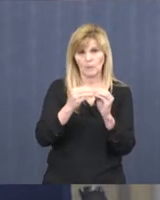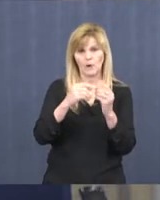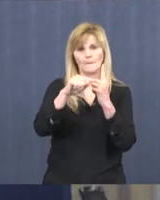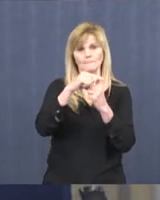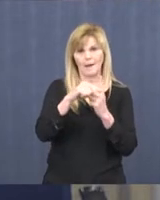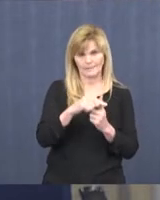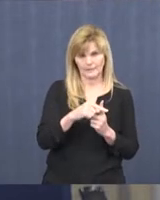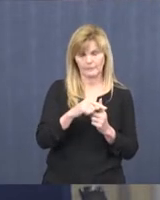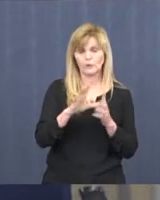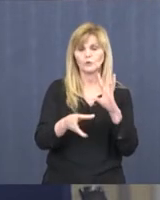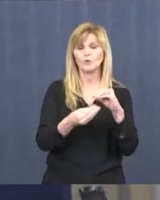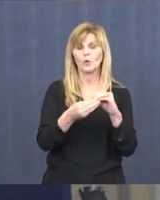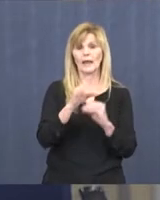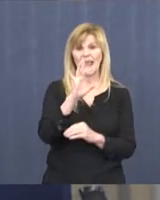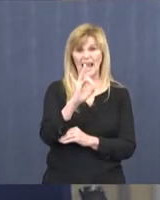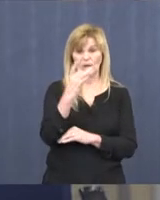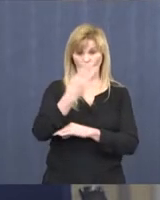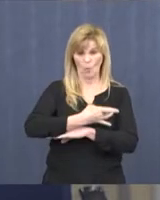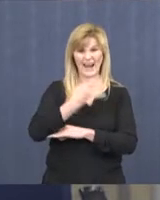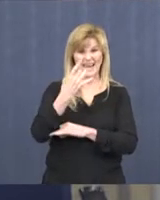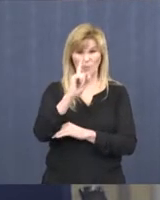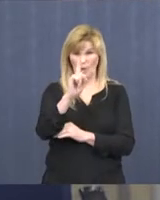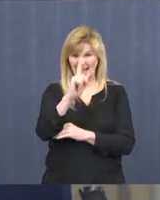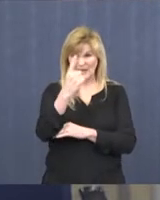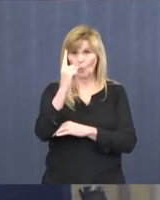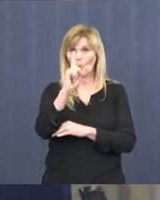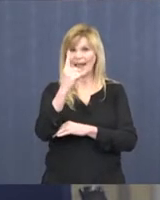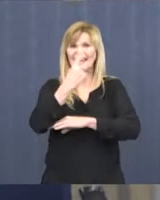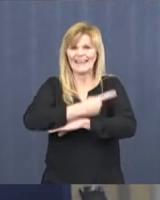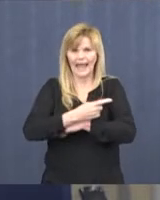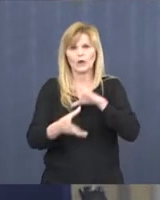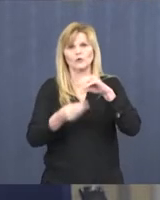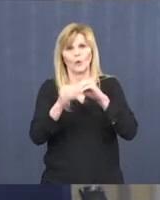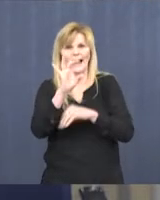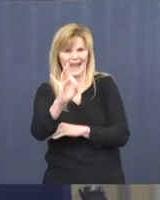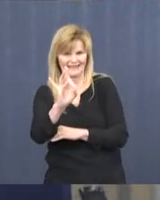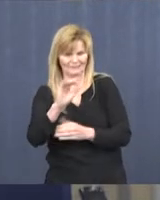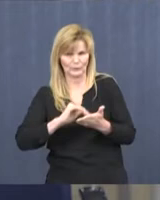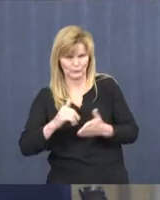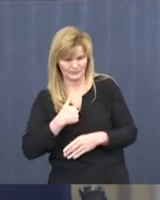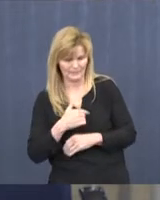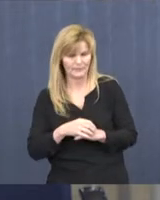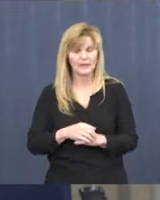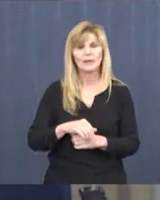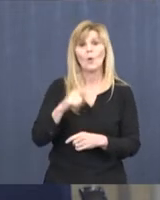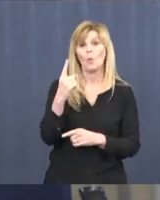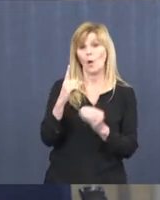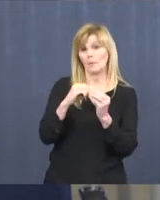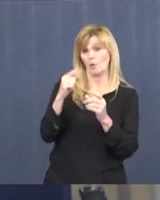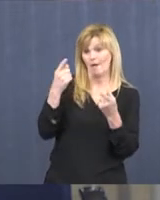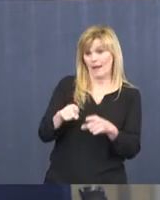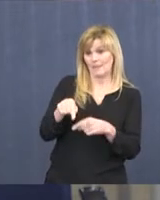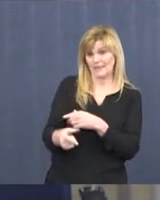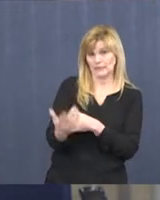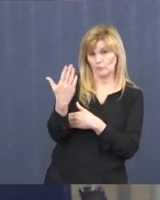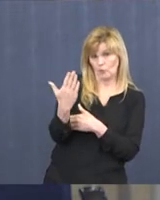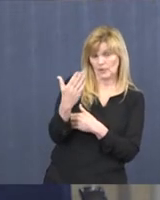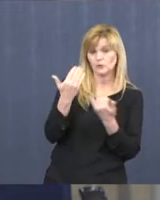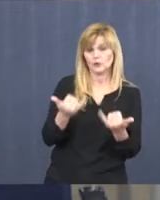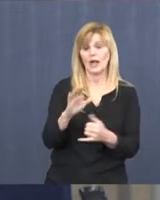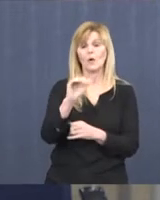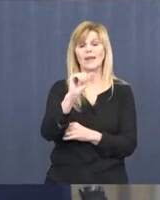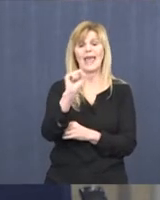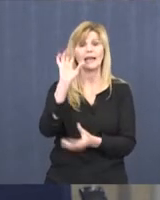so that was eight cases in one day. We did have three more this morning, so that brings our total to Cass up to